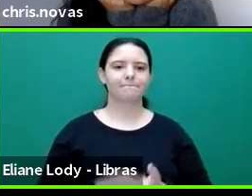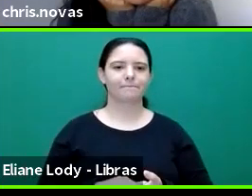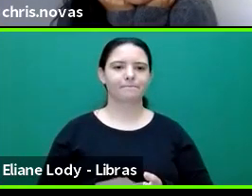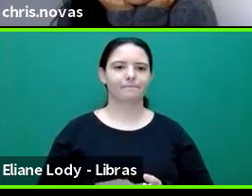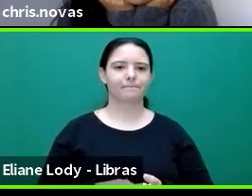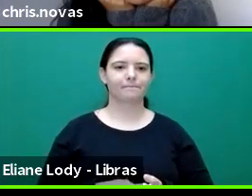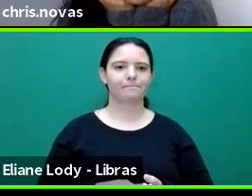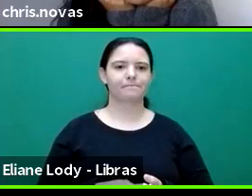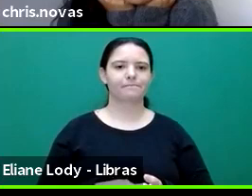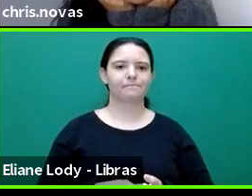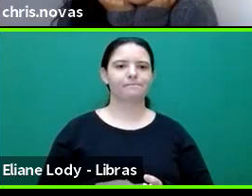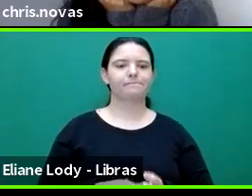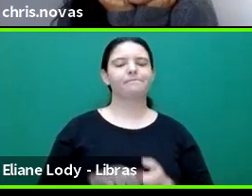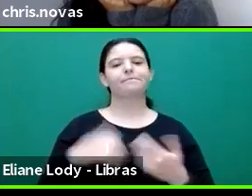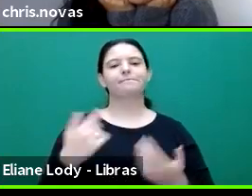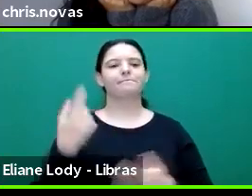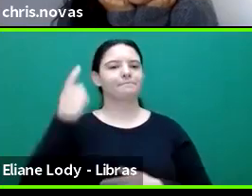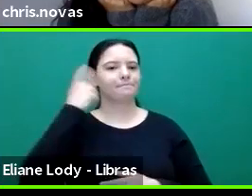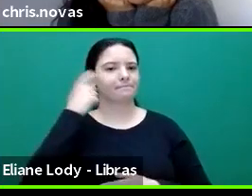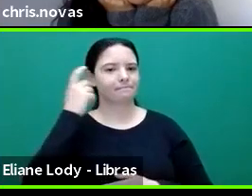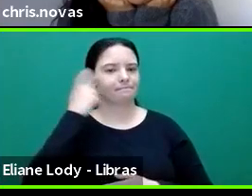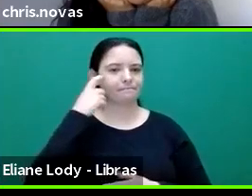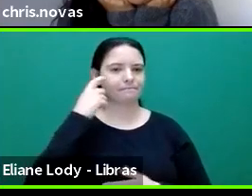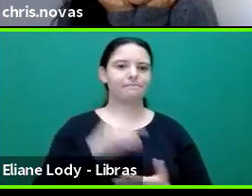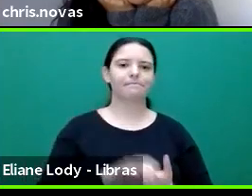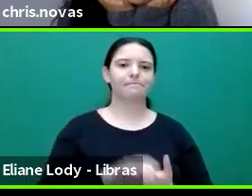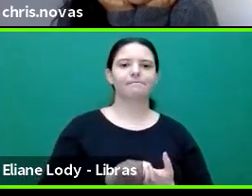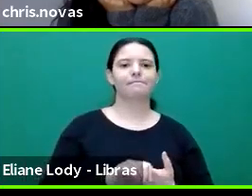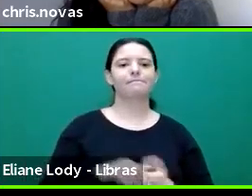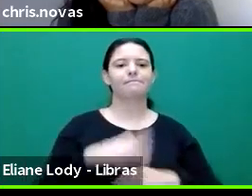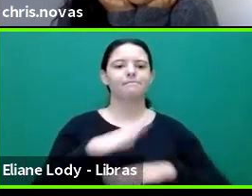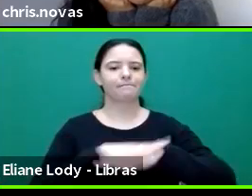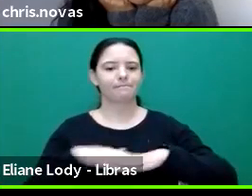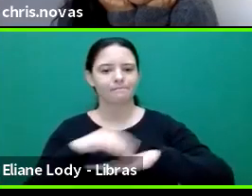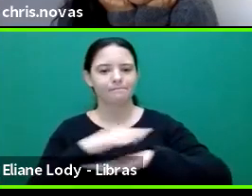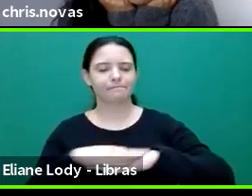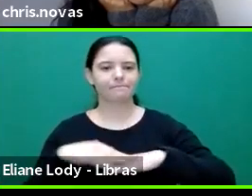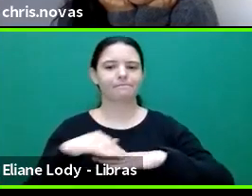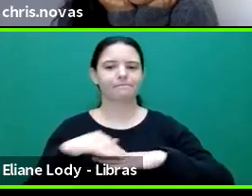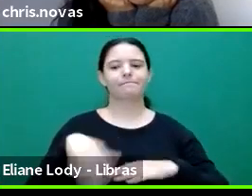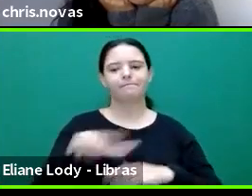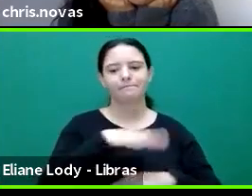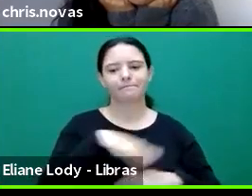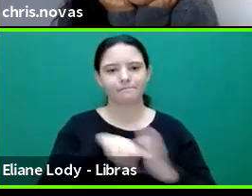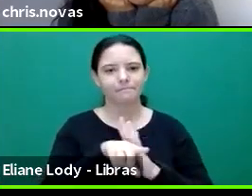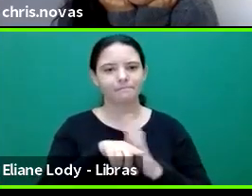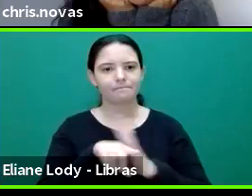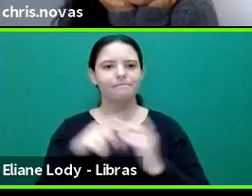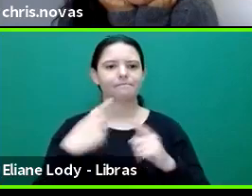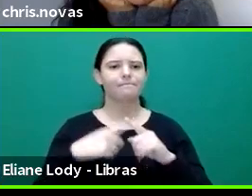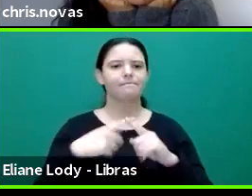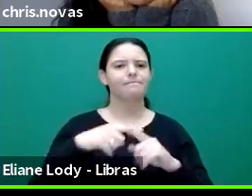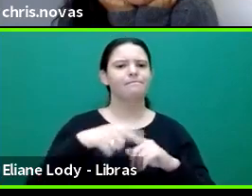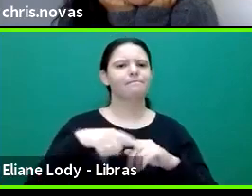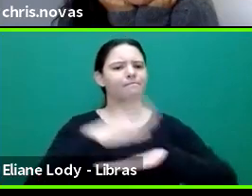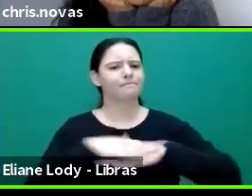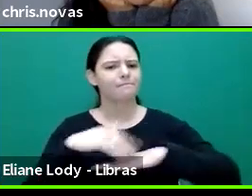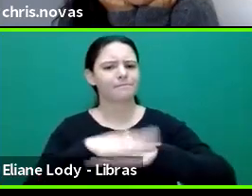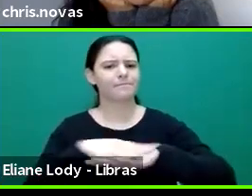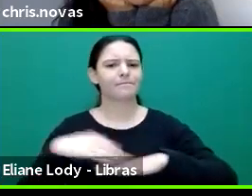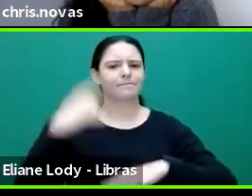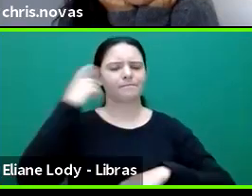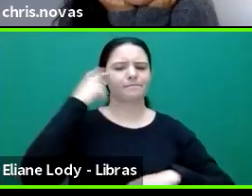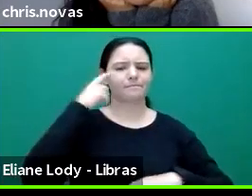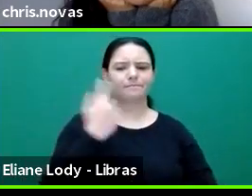of things. Because the effective dimensions are, by definition, individual, right? You respond to